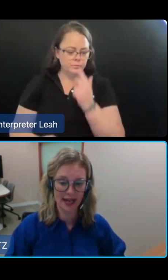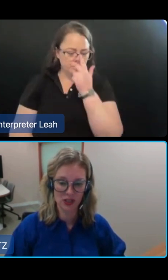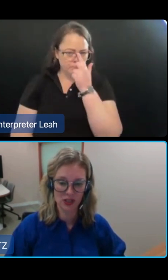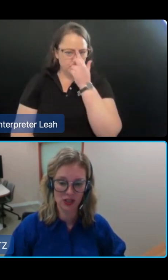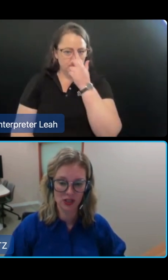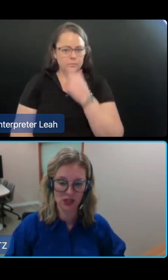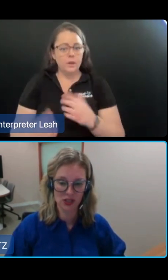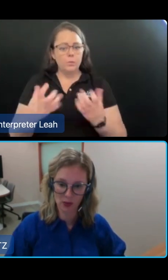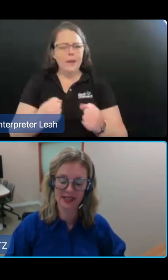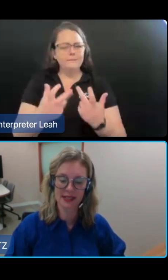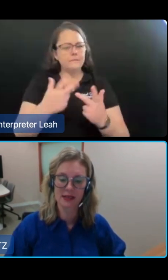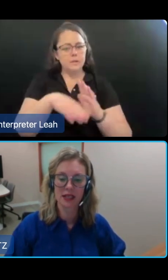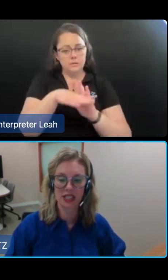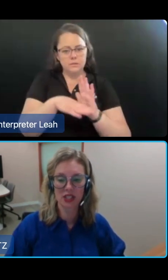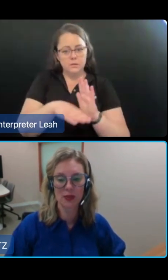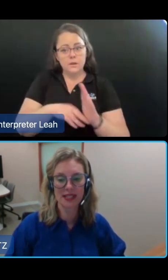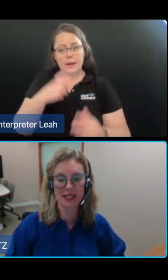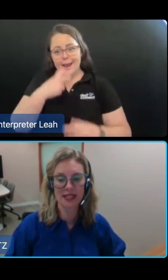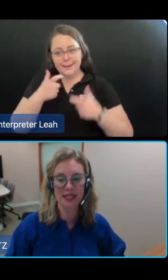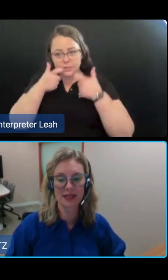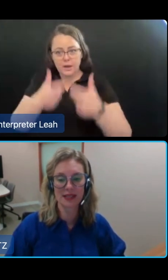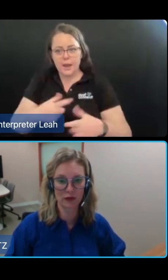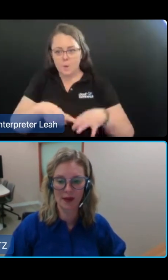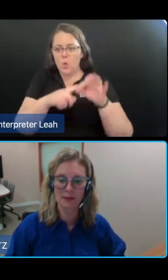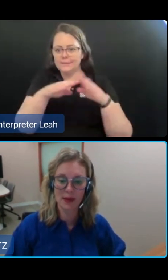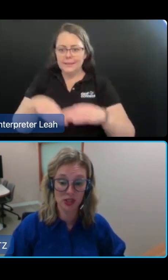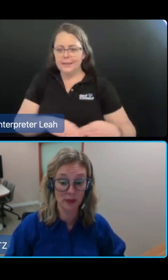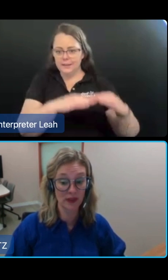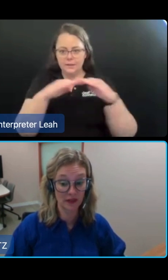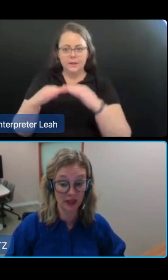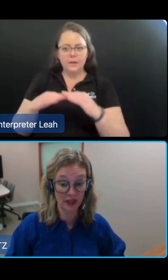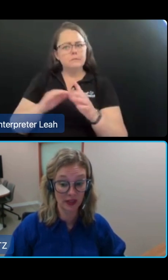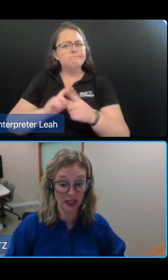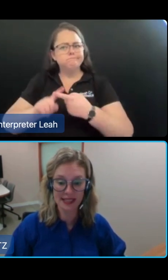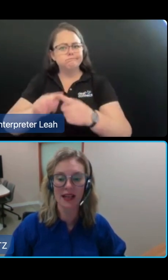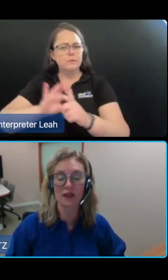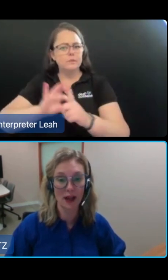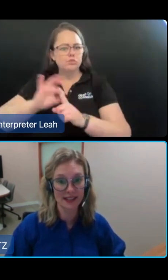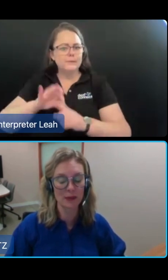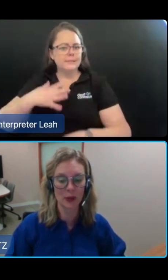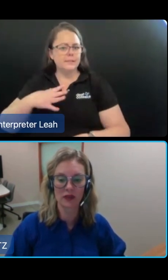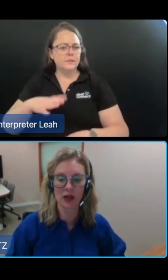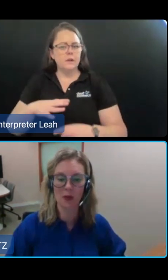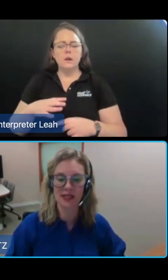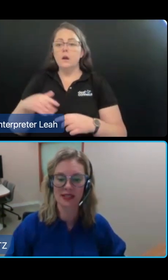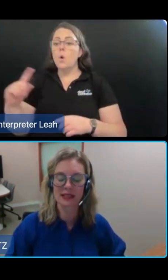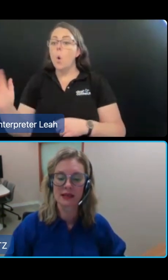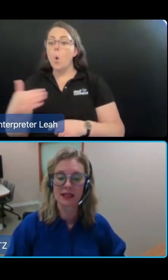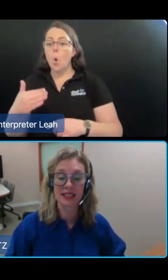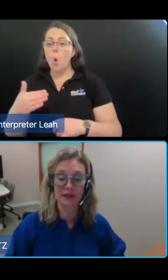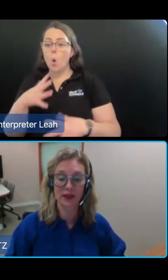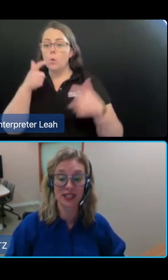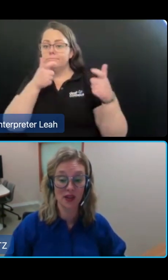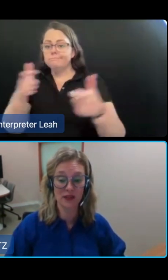meeting financial and prudential requirements, continuous improvement requirements, membership of governing bodies, advisory body requirements,